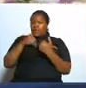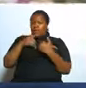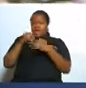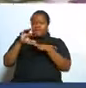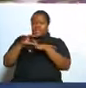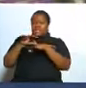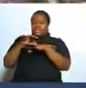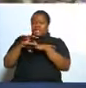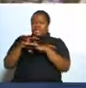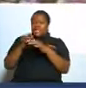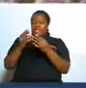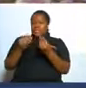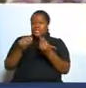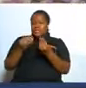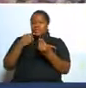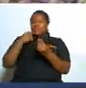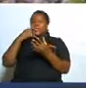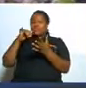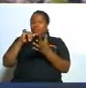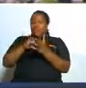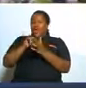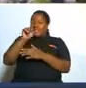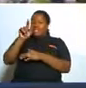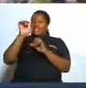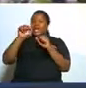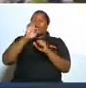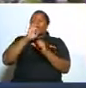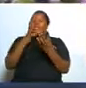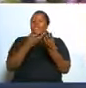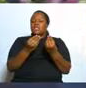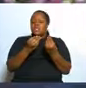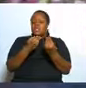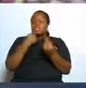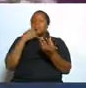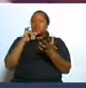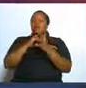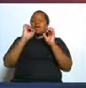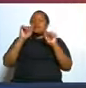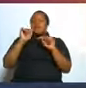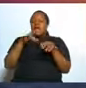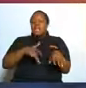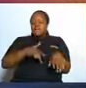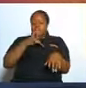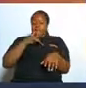so that it can be easy for them to sense things